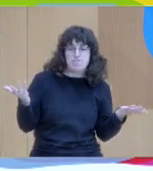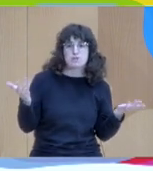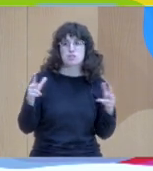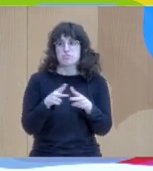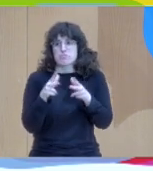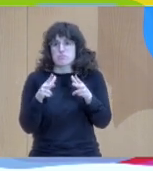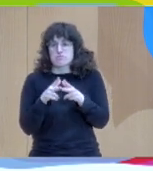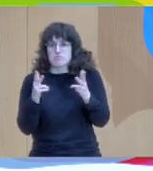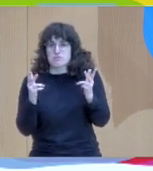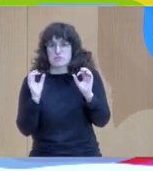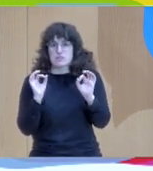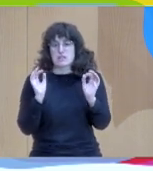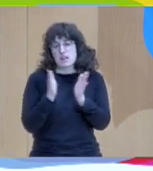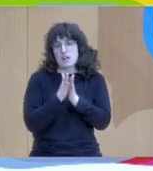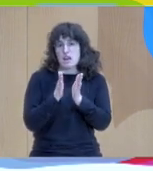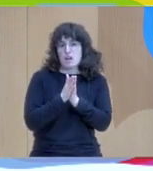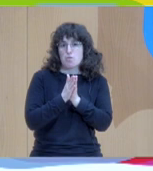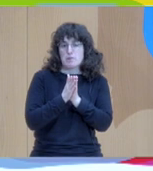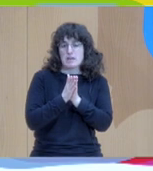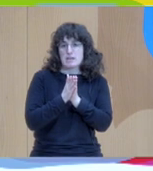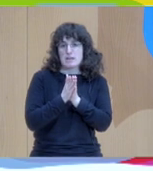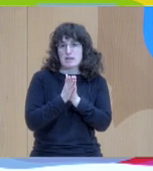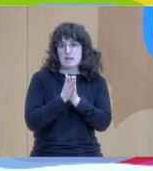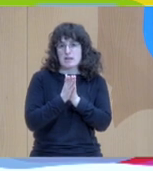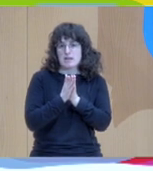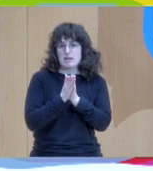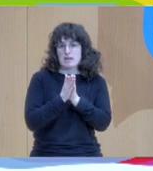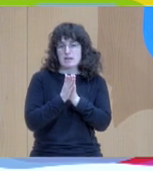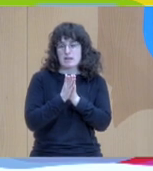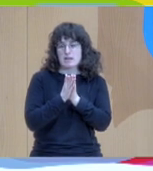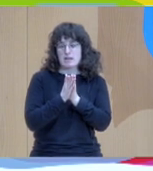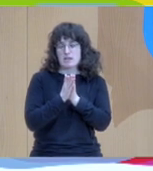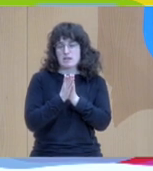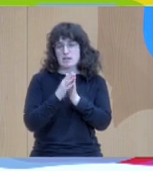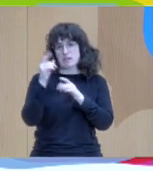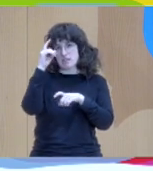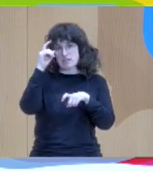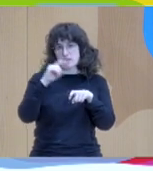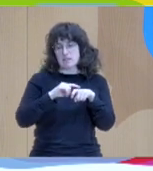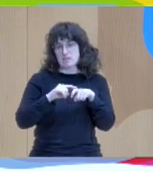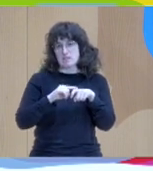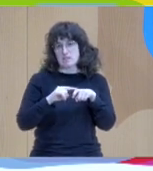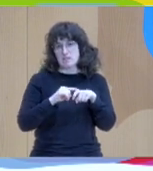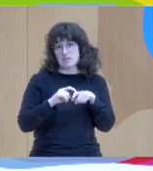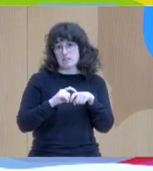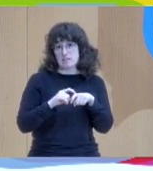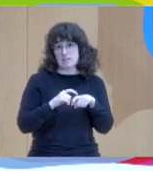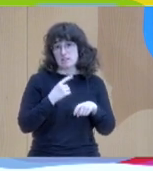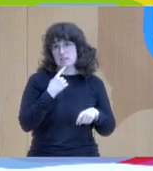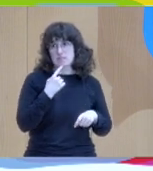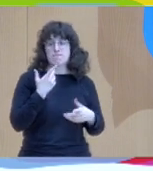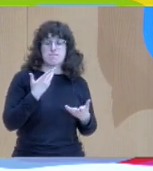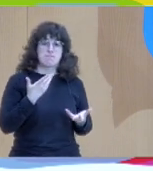you know, psychiatric hospital that he had been working in. How about if it's a suicidical case? You don't ask